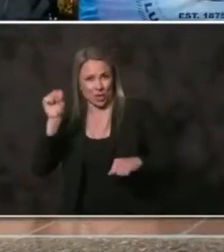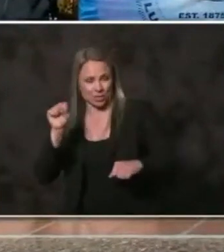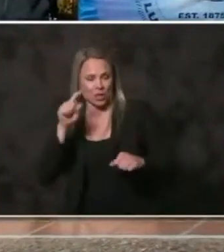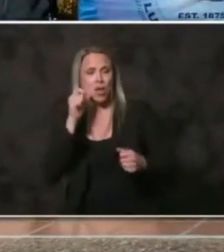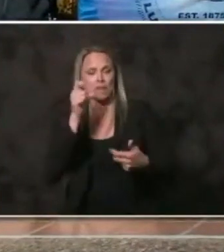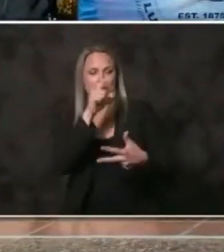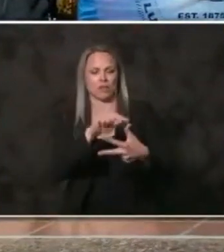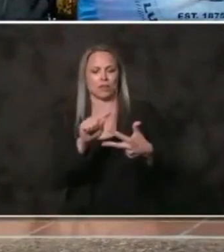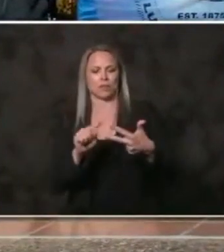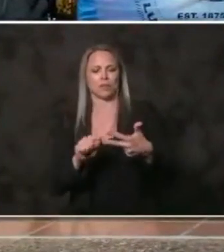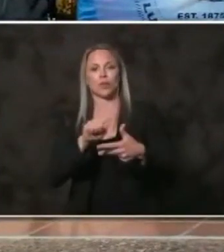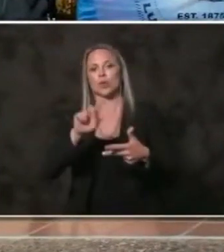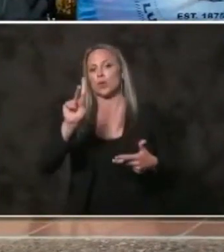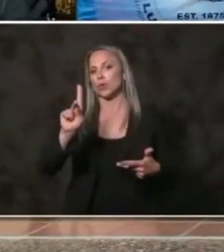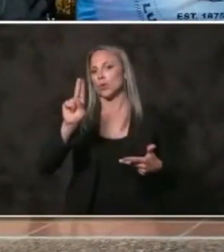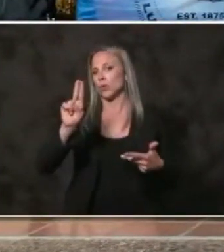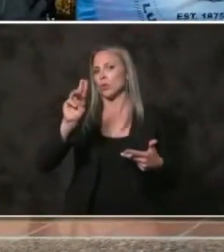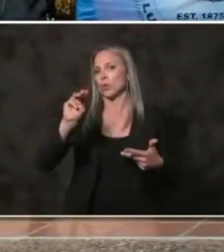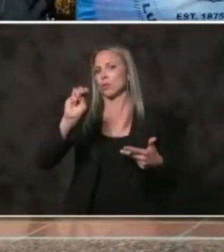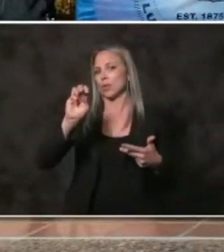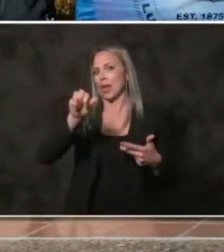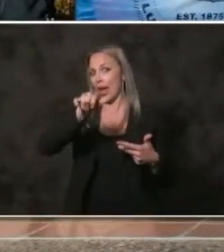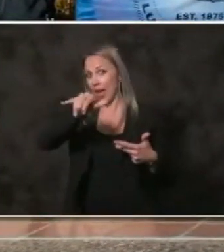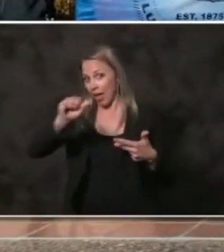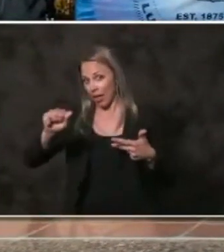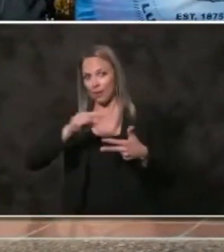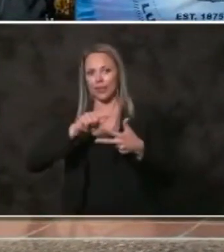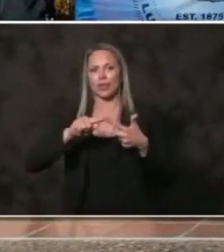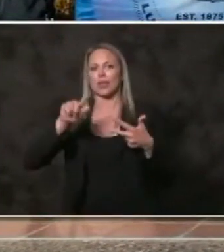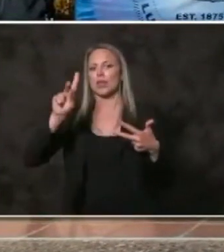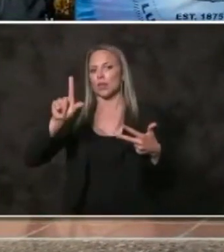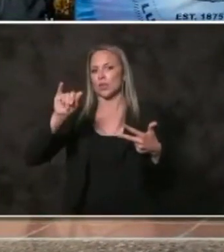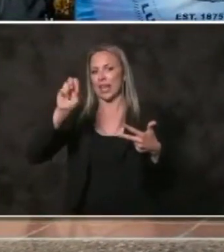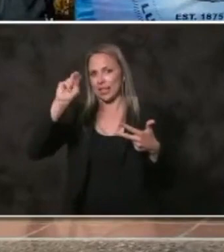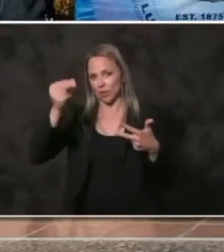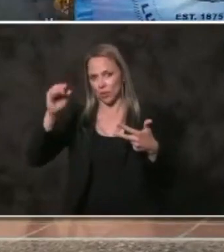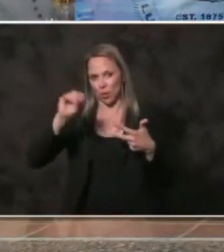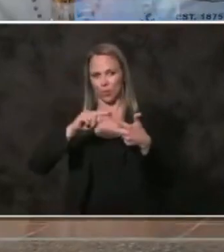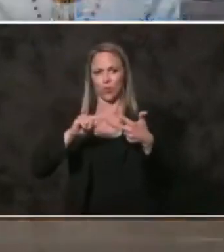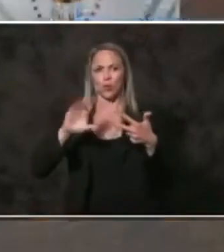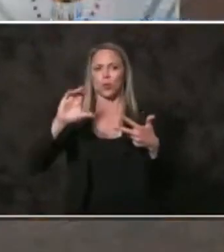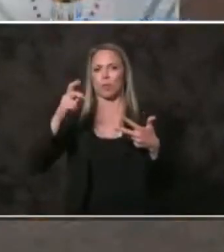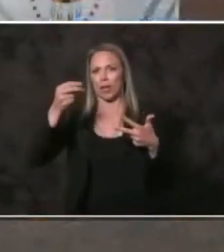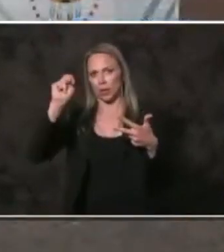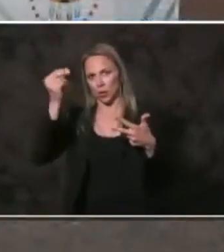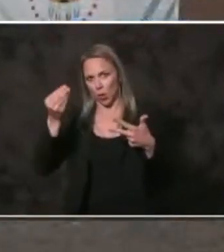comprised of the Kumeyaay, Luseno, Kupeno, and Kueya people.